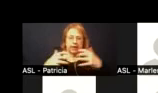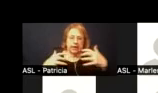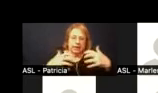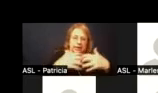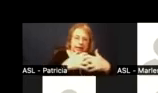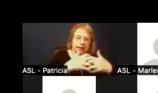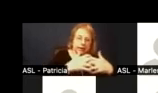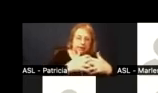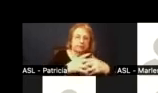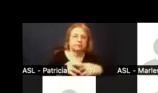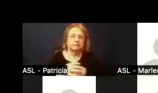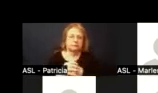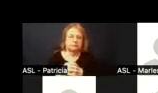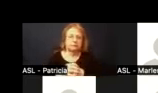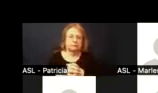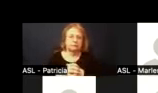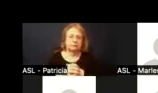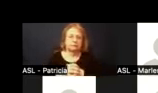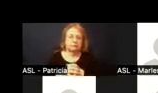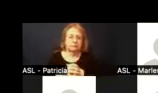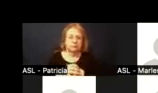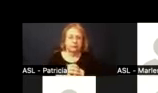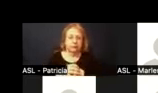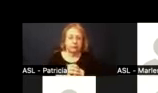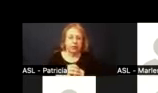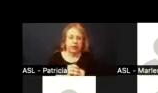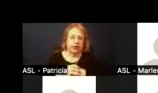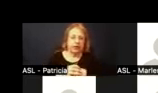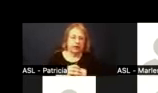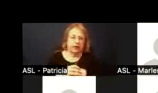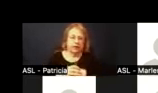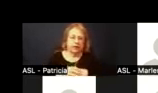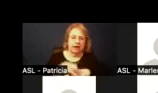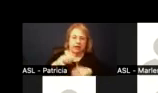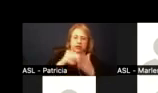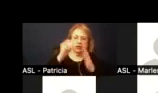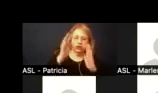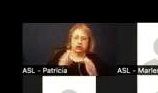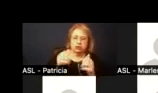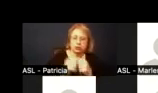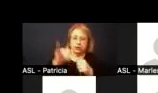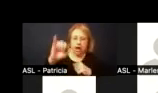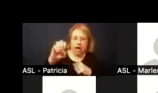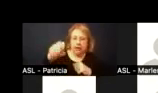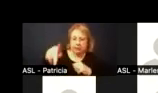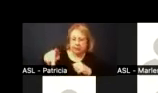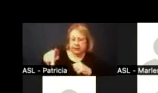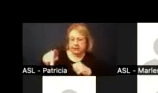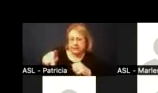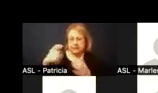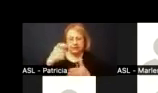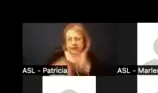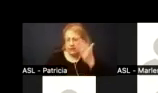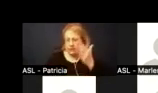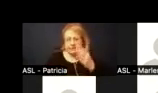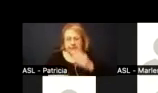lcap the goal area five since ieps is outside expenses are outside of the lcap um so this is just a